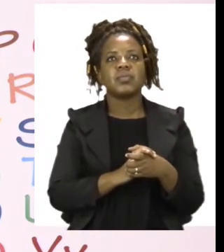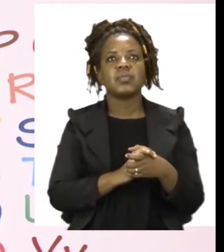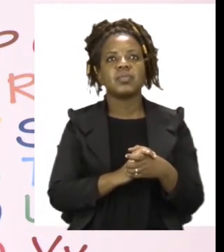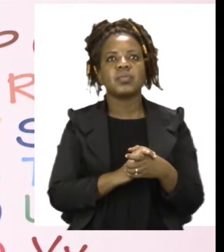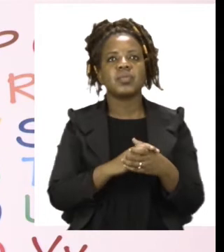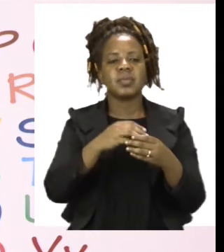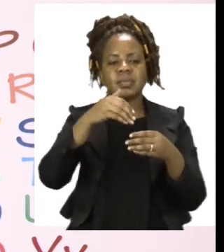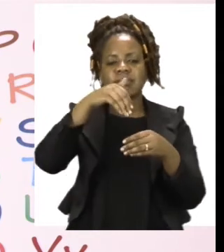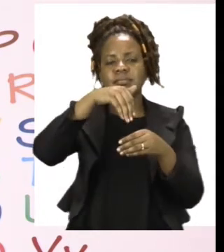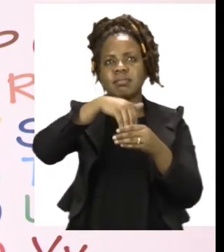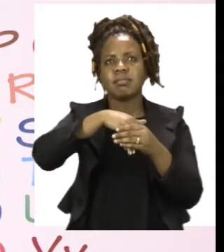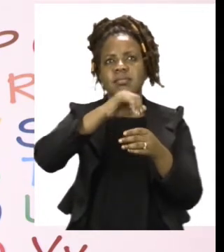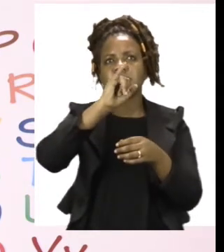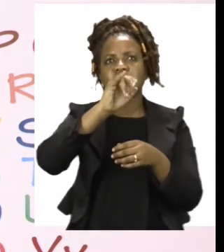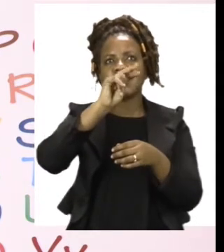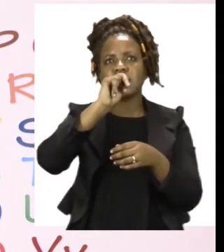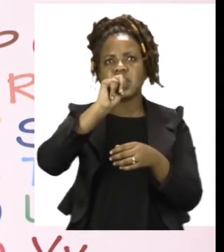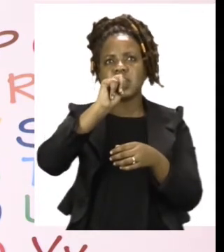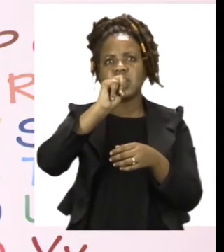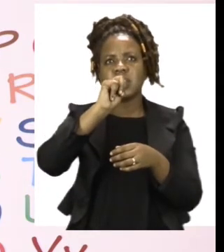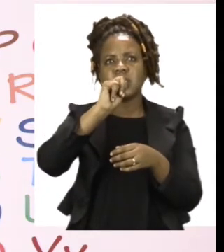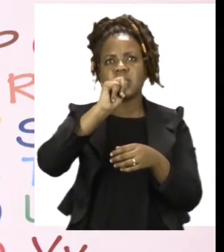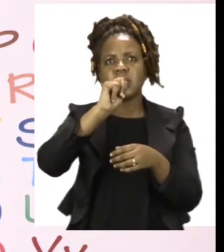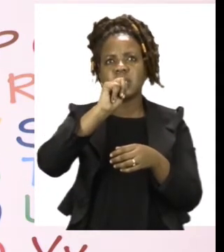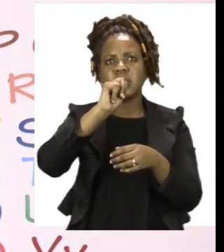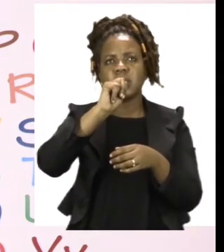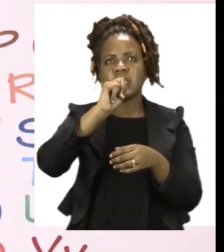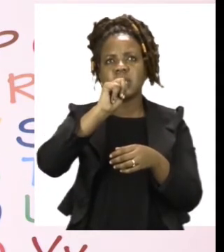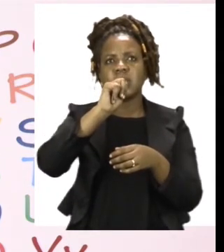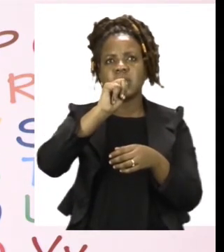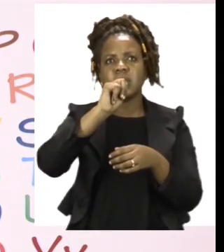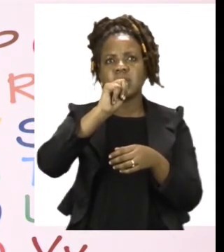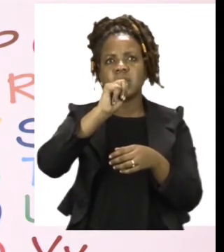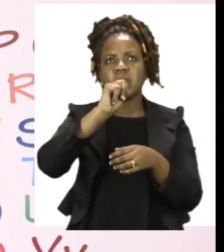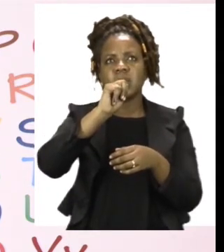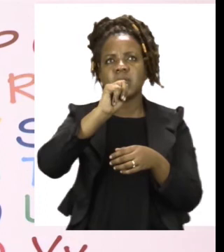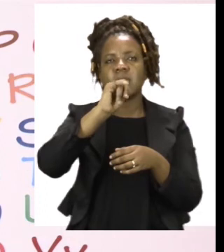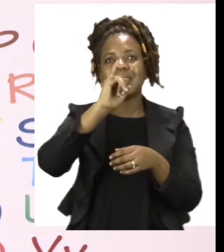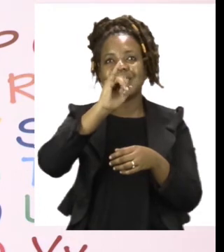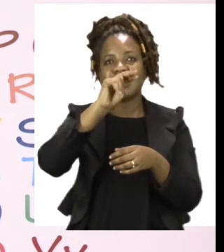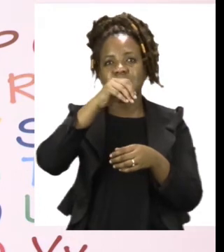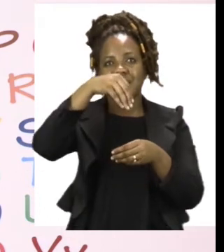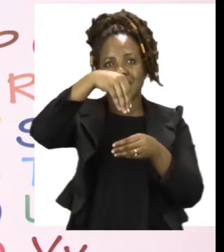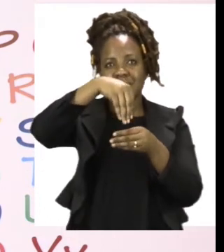He says the lion is in the bowl.